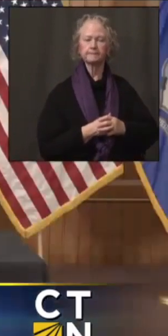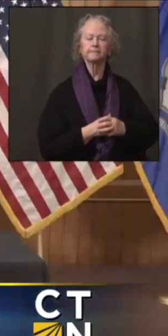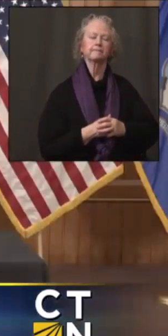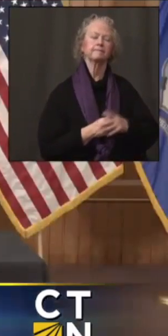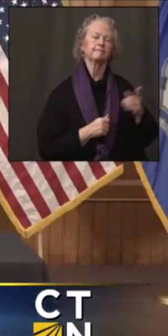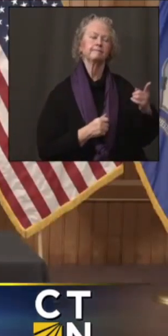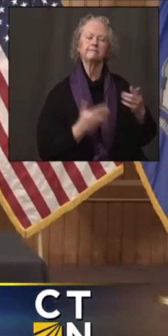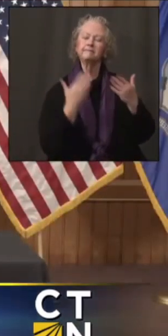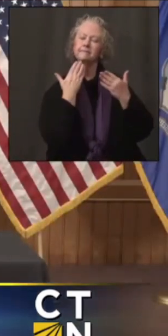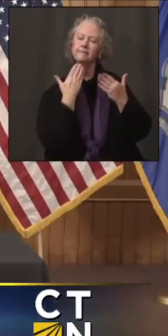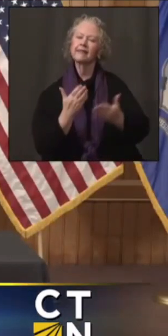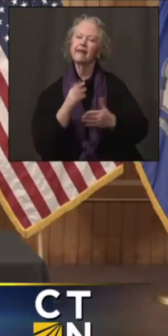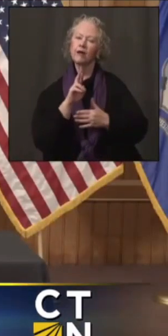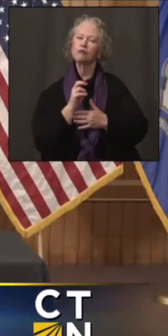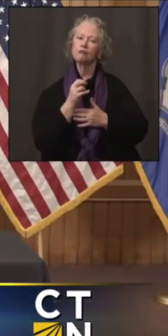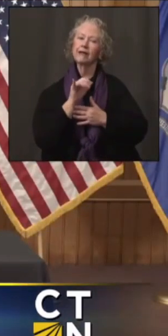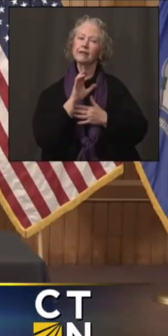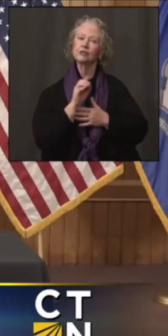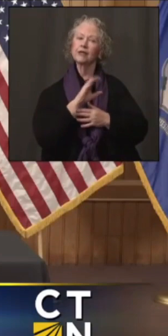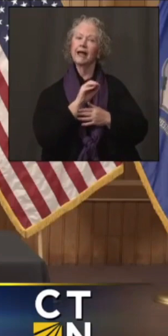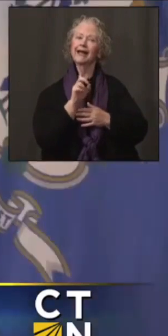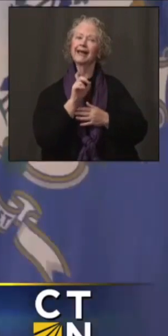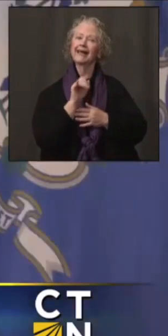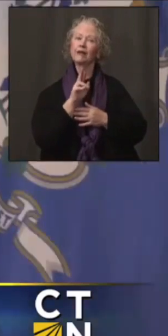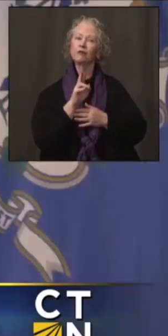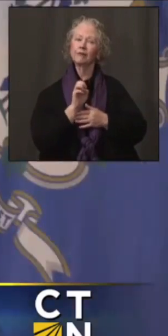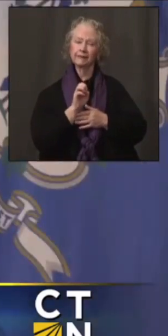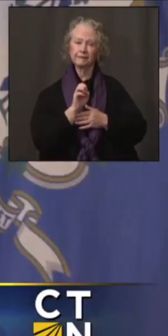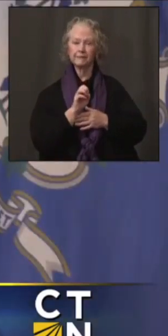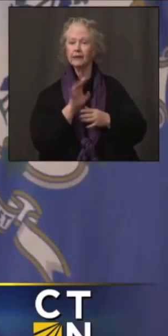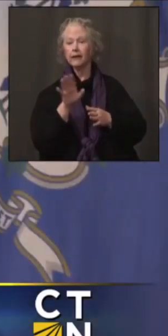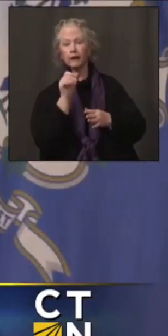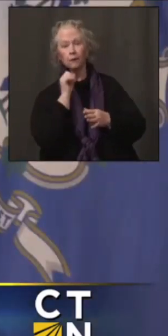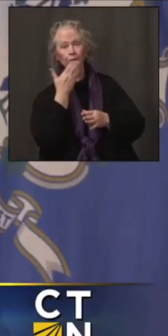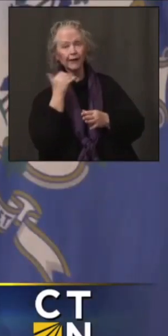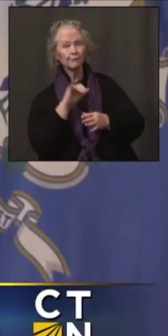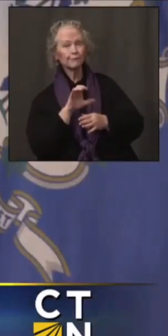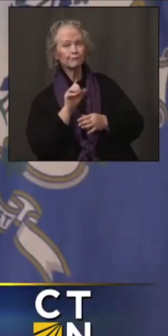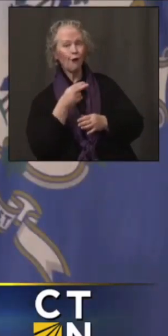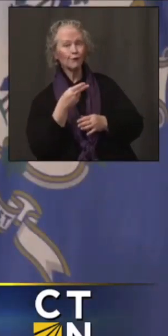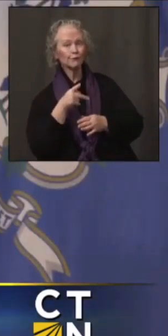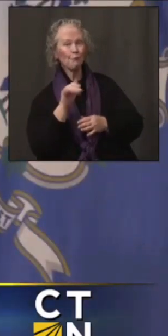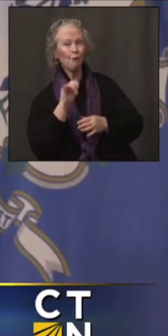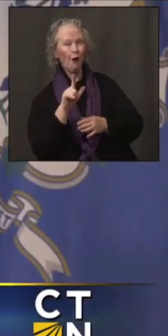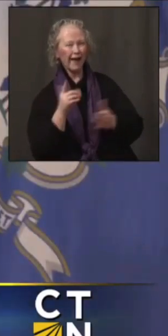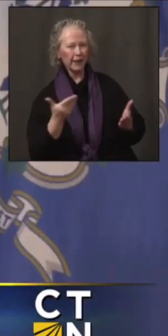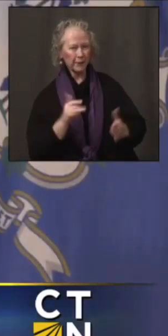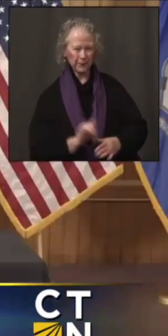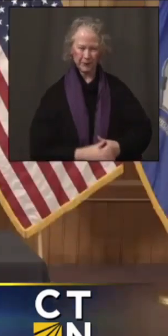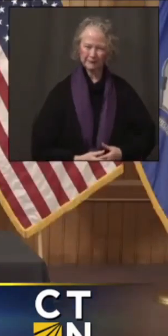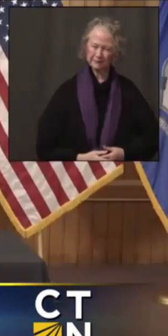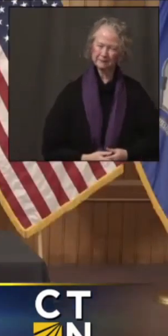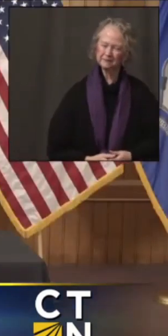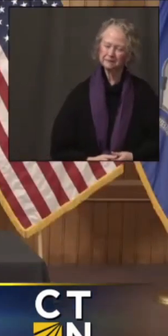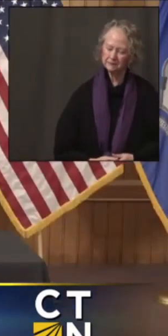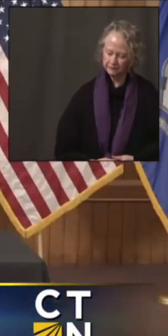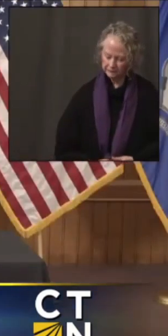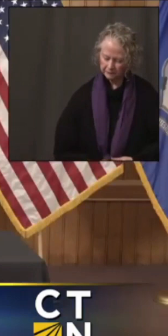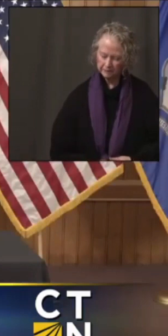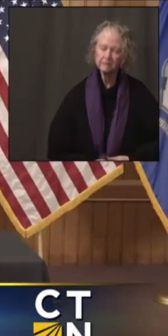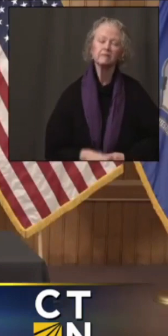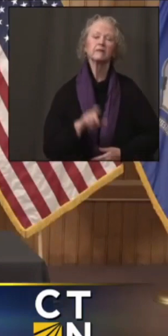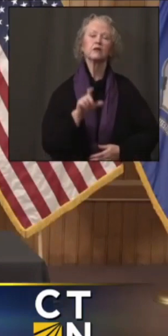Hey, Reg. Thank Deirdre. And don't forget, Josh and Paul are here. Max? Channel 3,